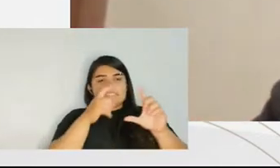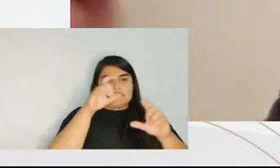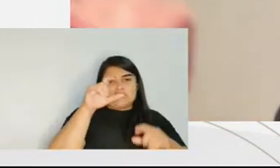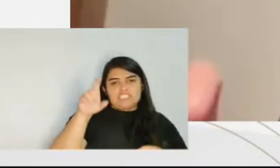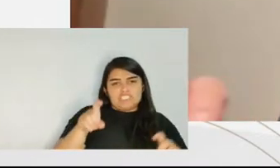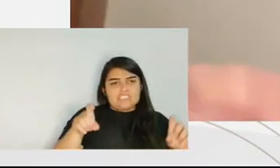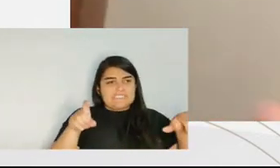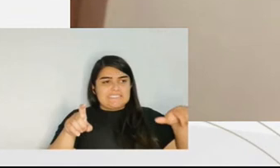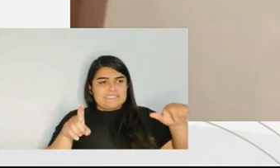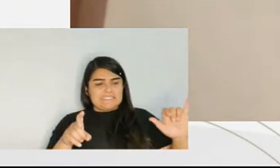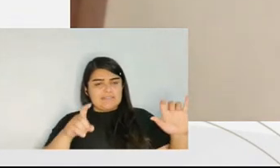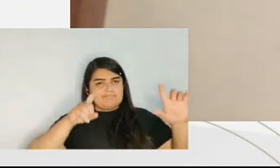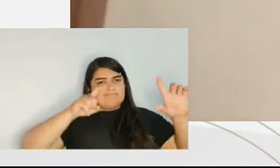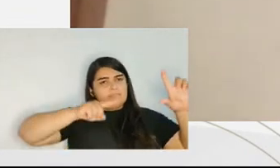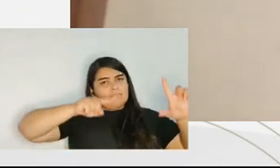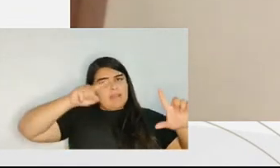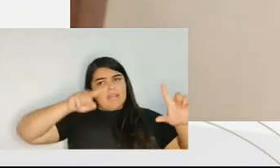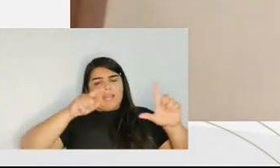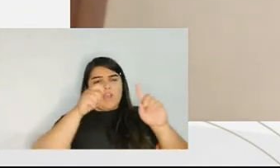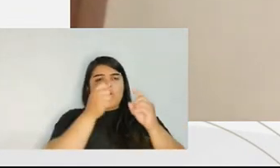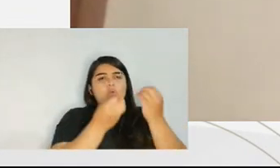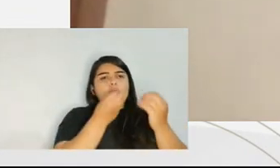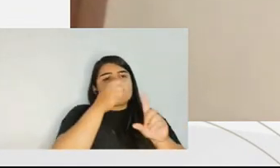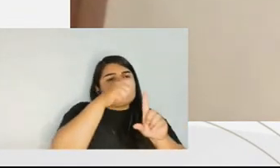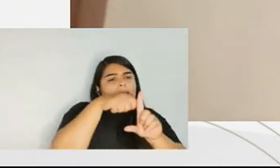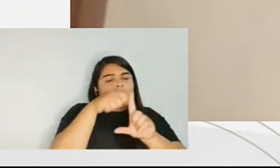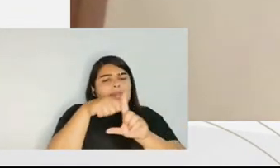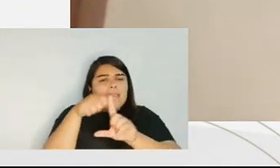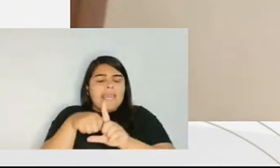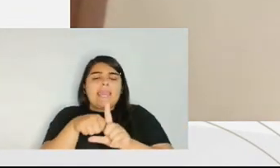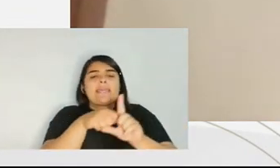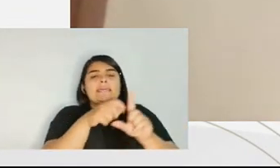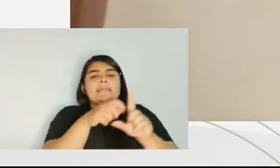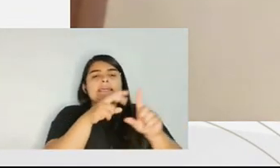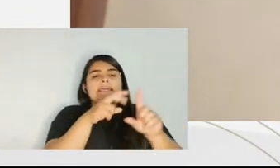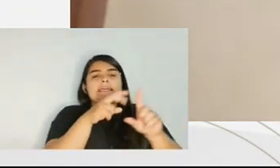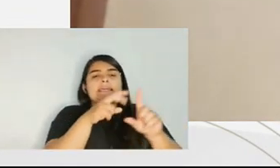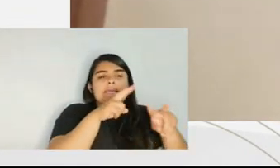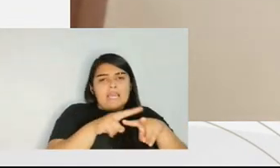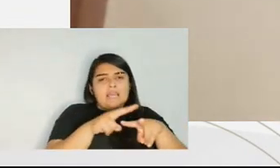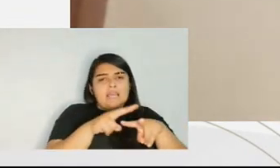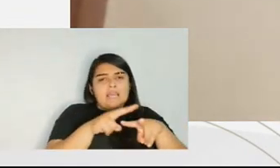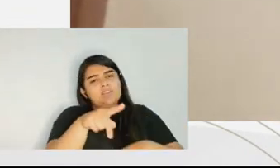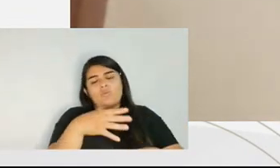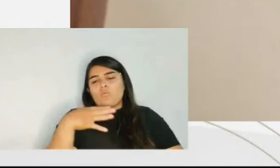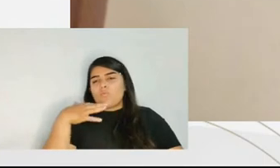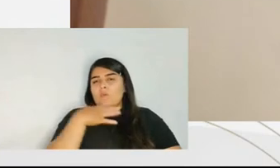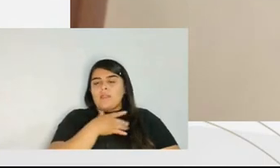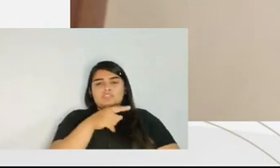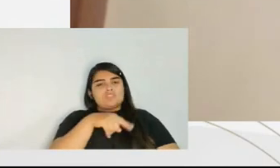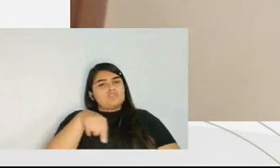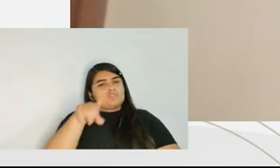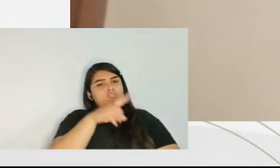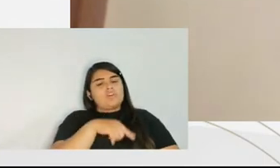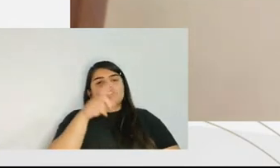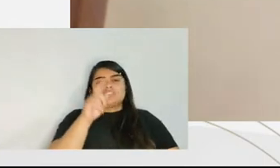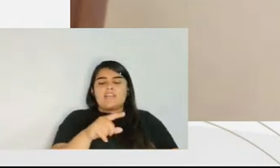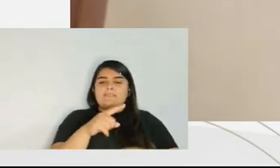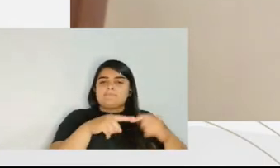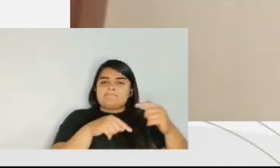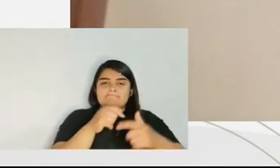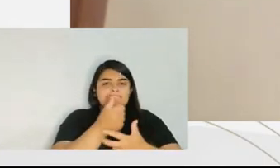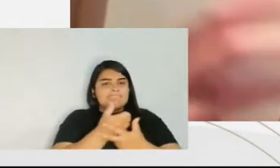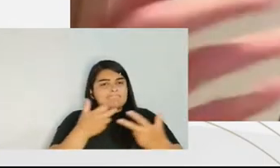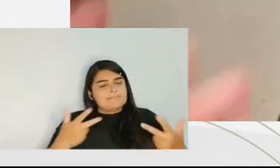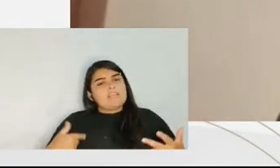about the right amount of sentences, sentencing. I think we have a very rich